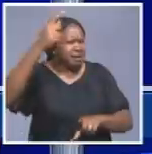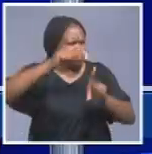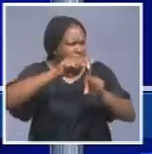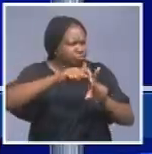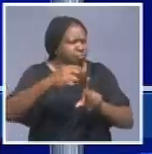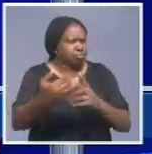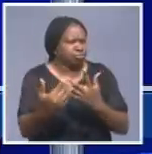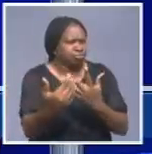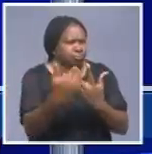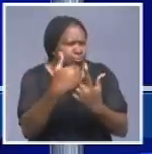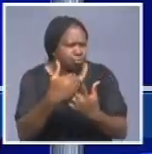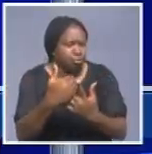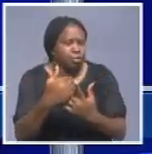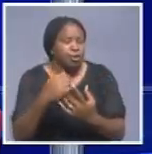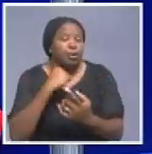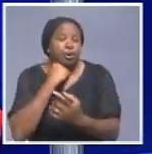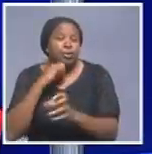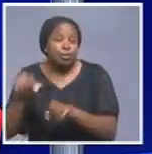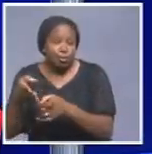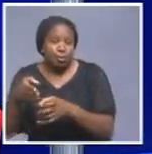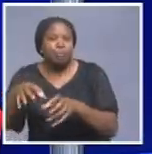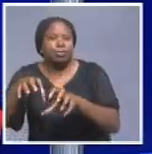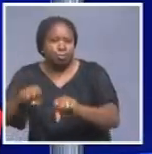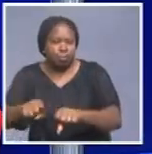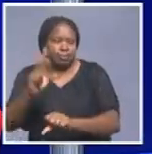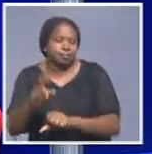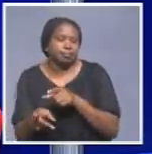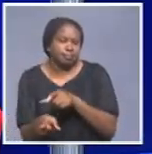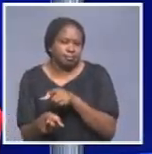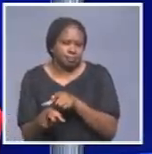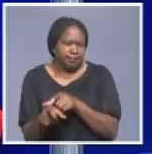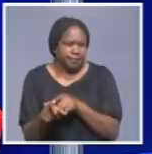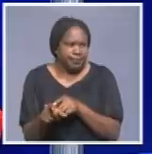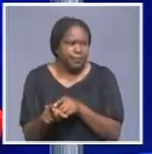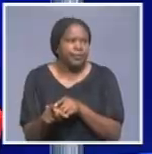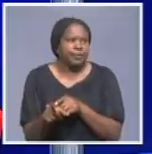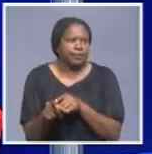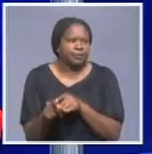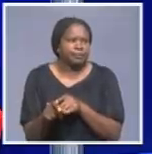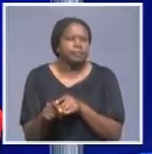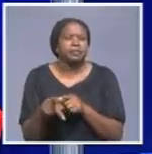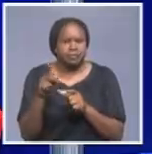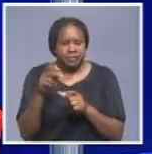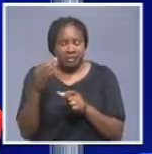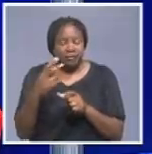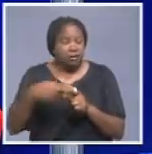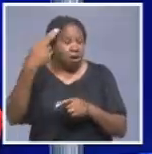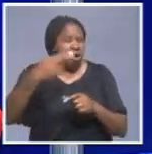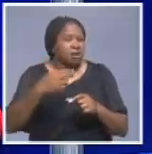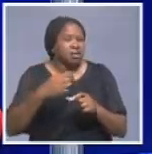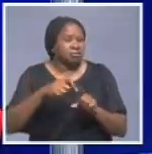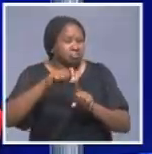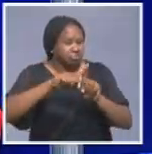then this equipment will be able to pick it up and then further measures will be taken in